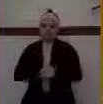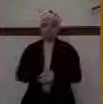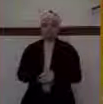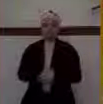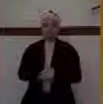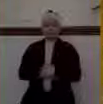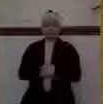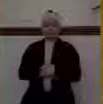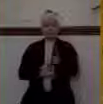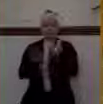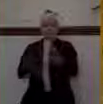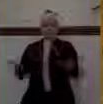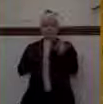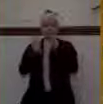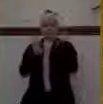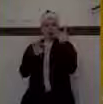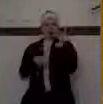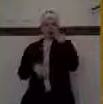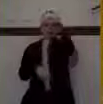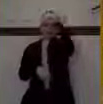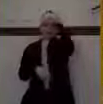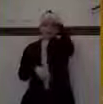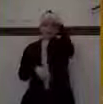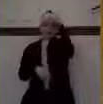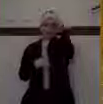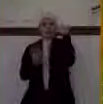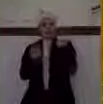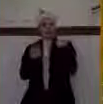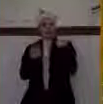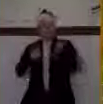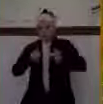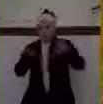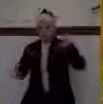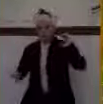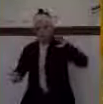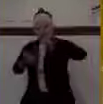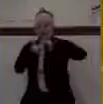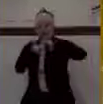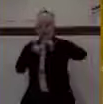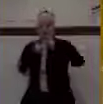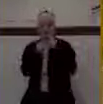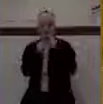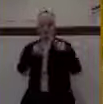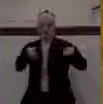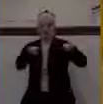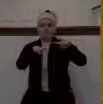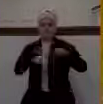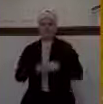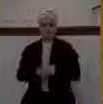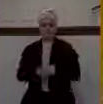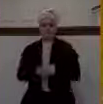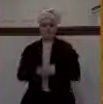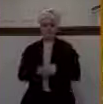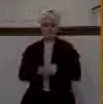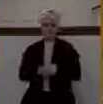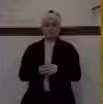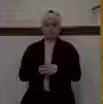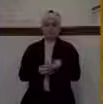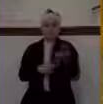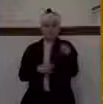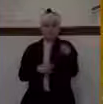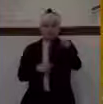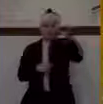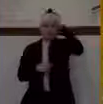a friendly alliance with the nation of Egypt. This great king of Egypt once had given his own daughter to